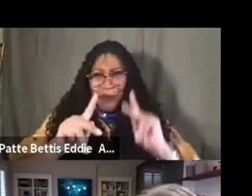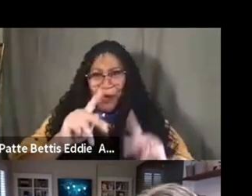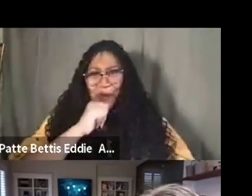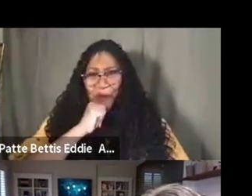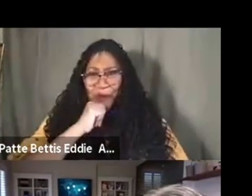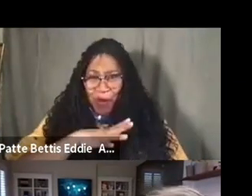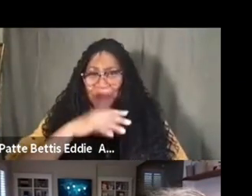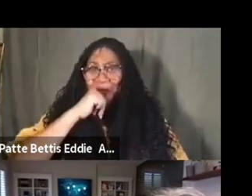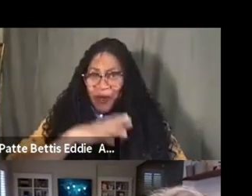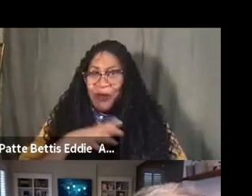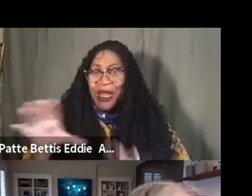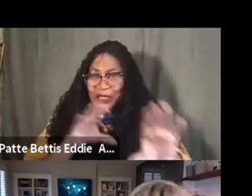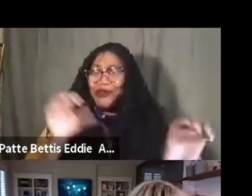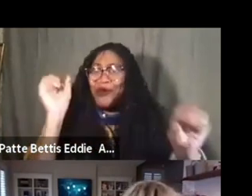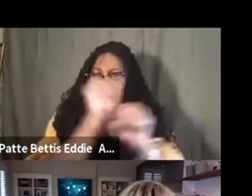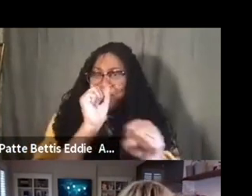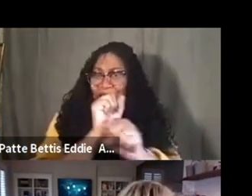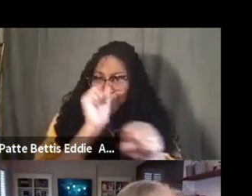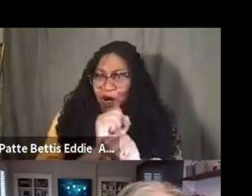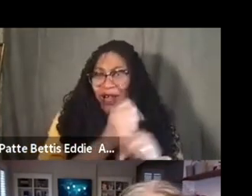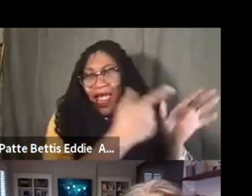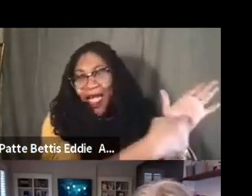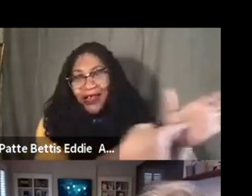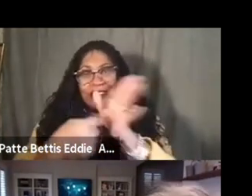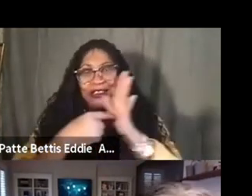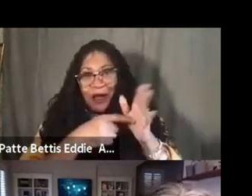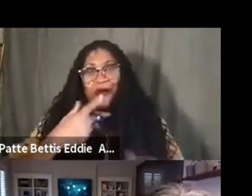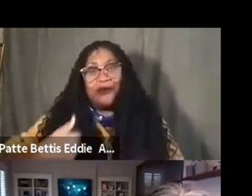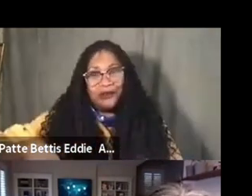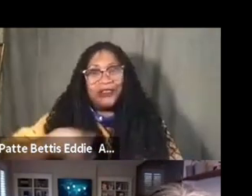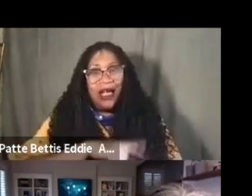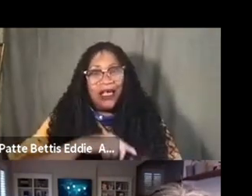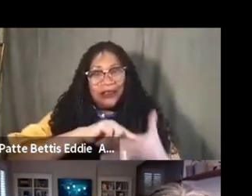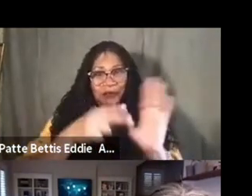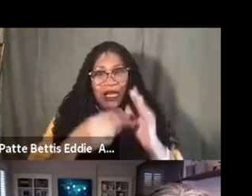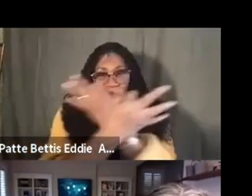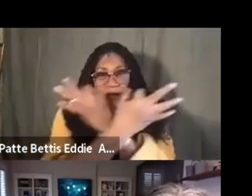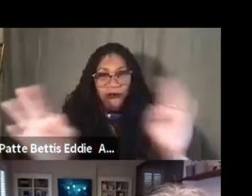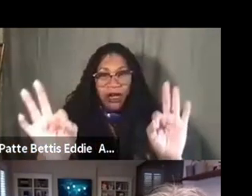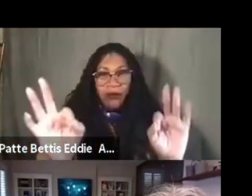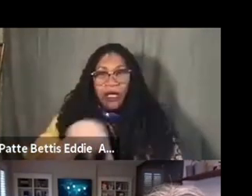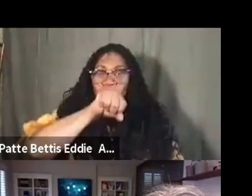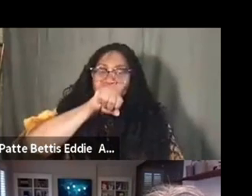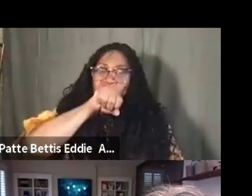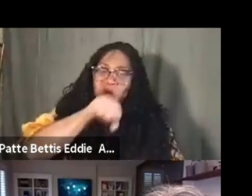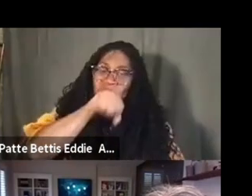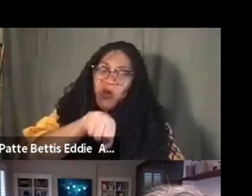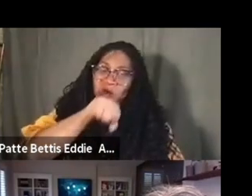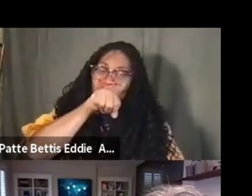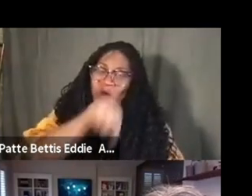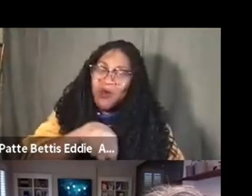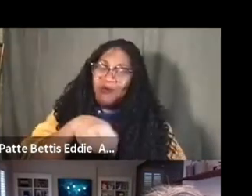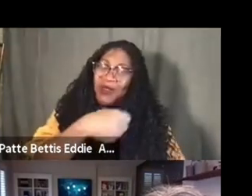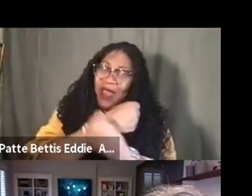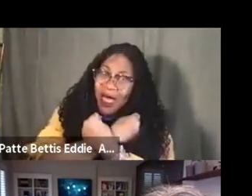been doing this, this work, um, and really showing us about the, what freedom is, and about loving Black folks, and, um, we have